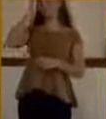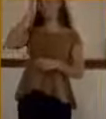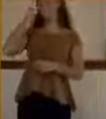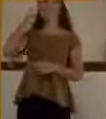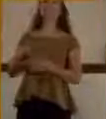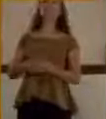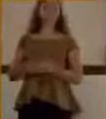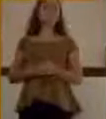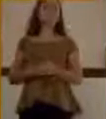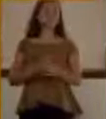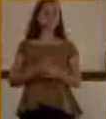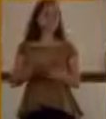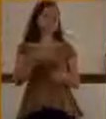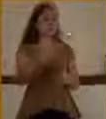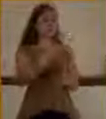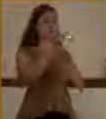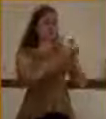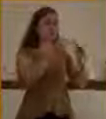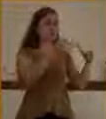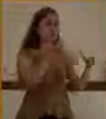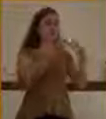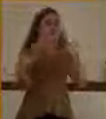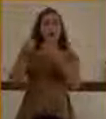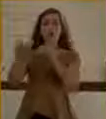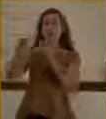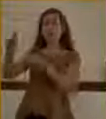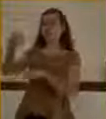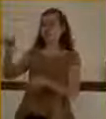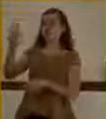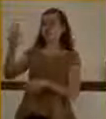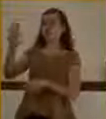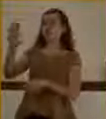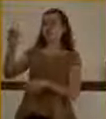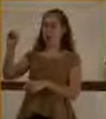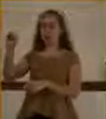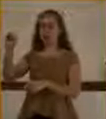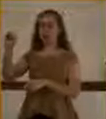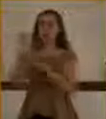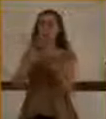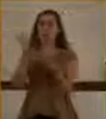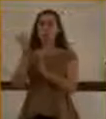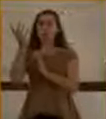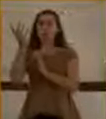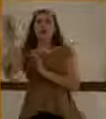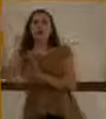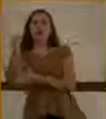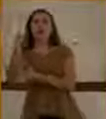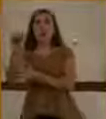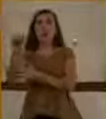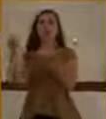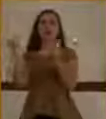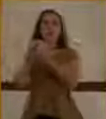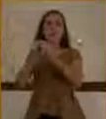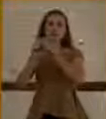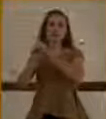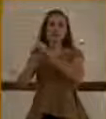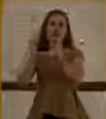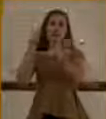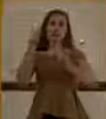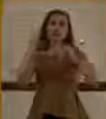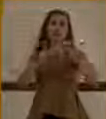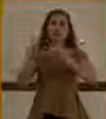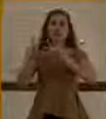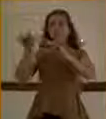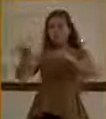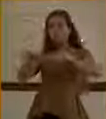And they came to Jericho as he went out of Jericho with his disciples and a great number of people. Blind